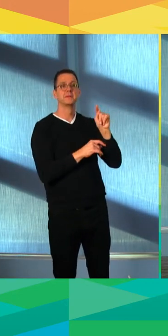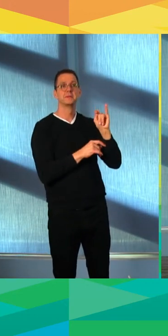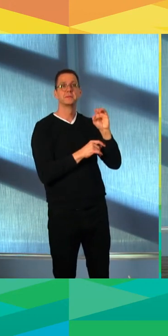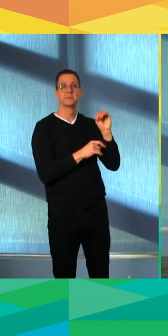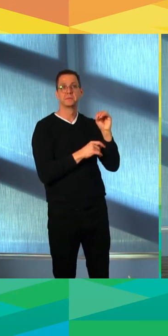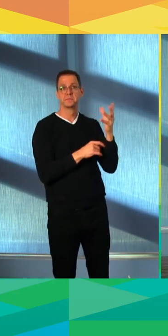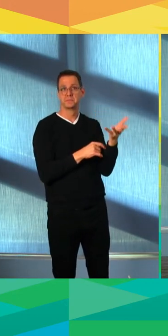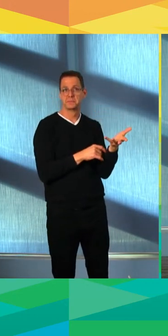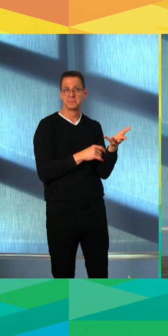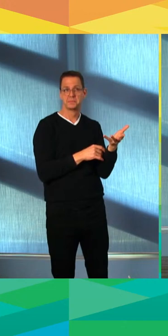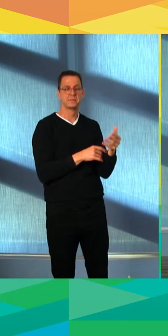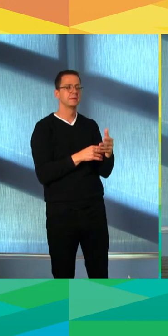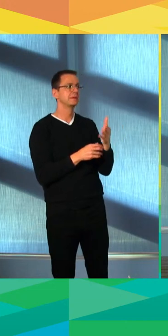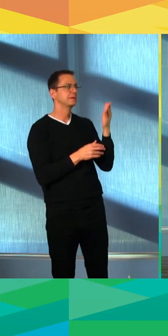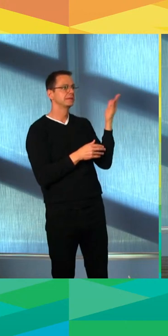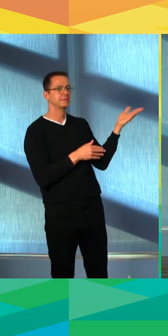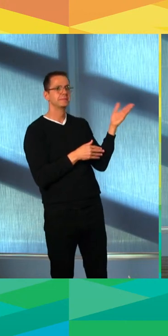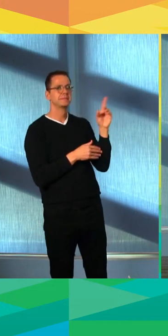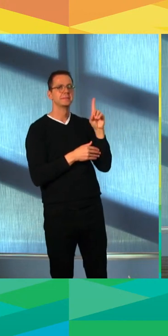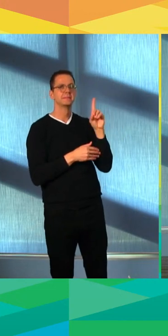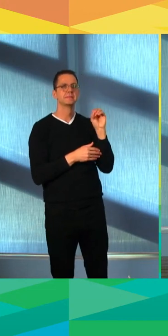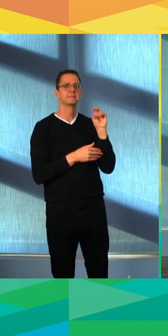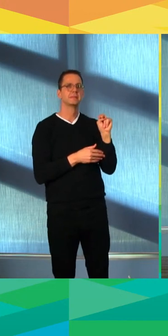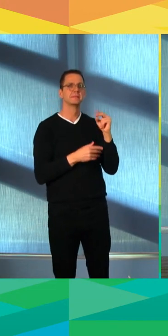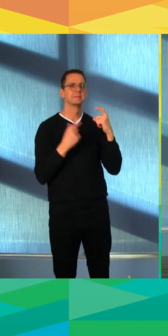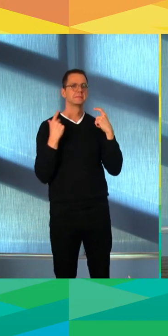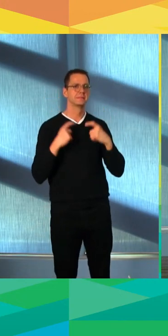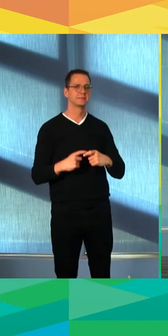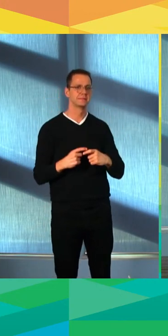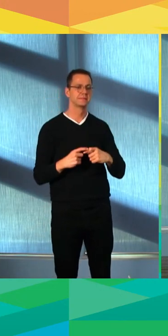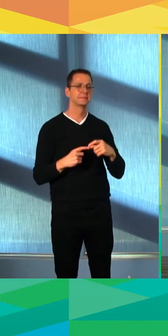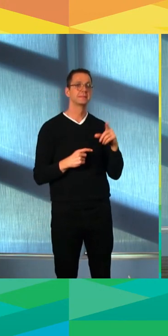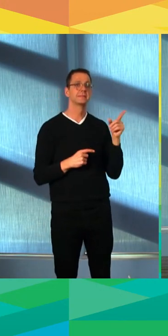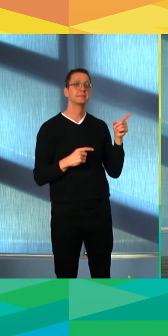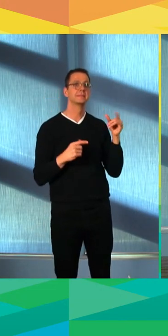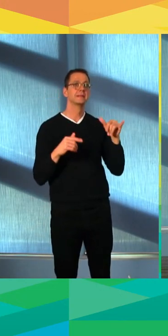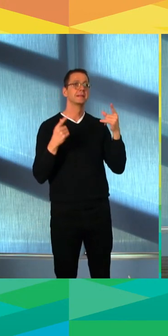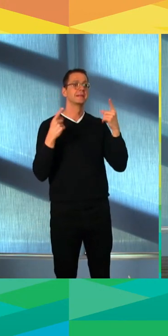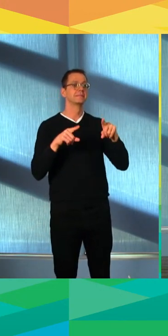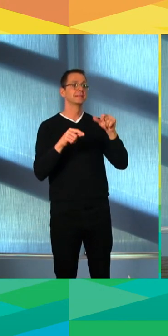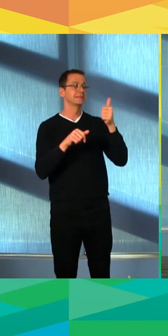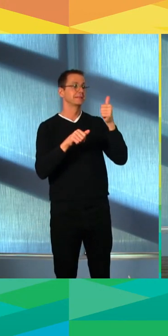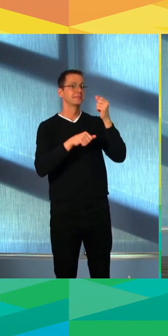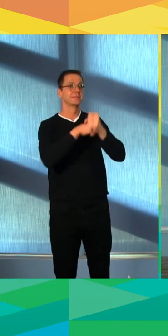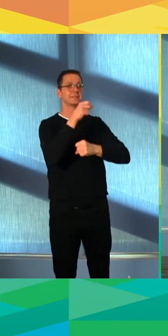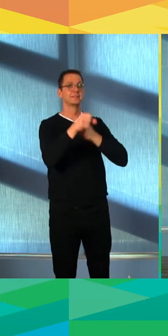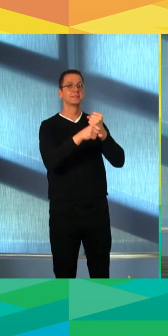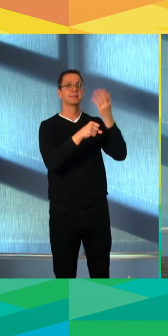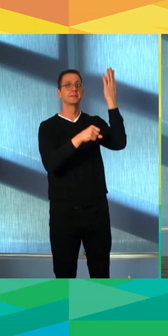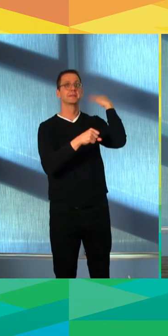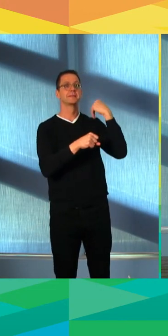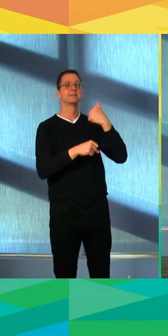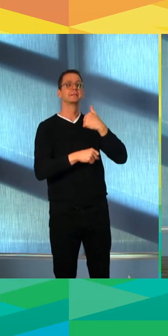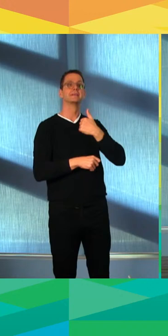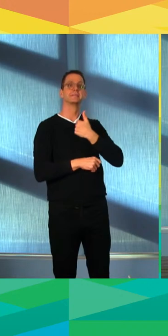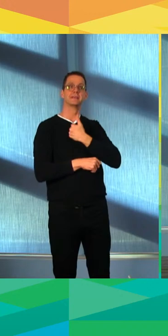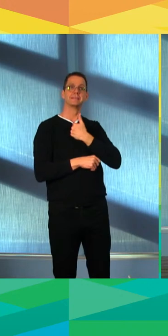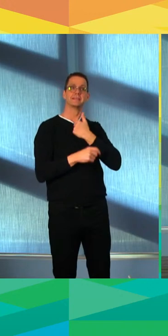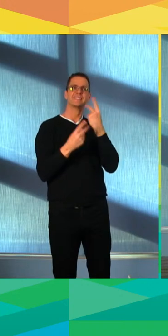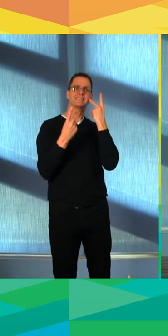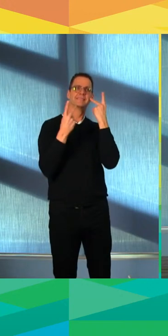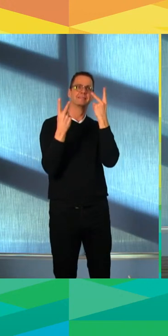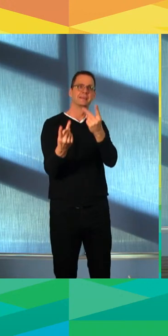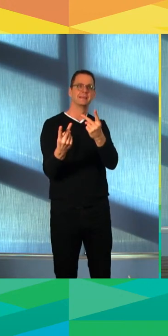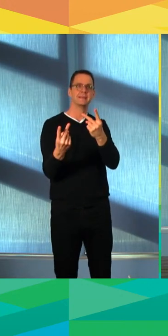patios occupying parking spots and brought that idea back to Edmonton.